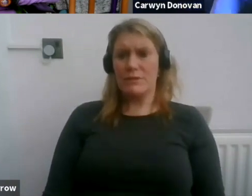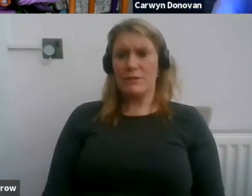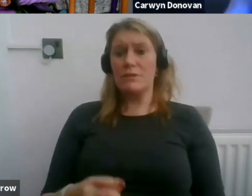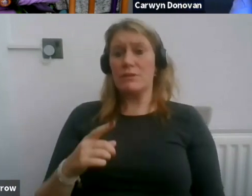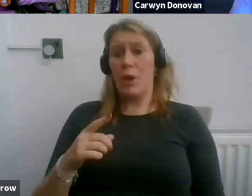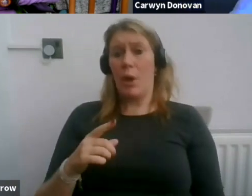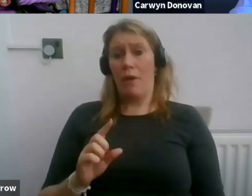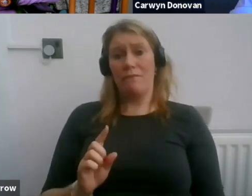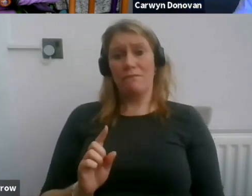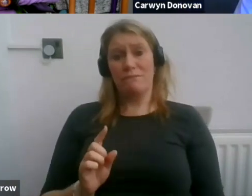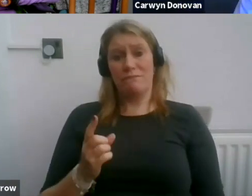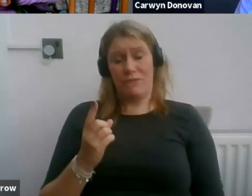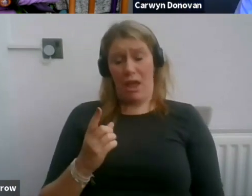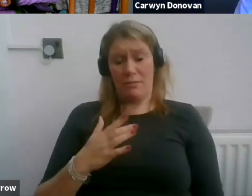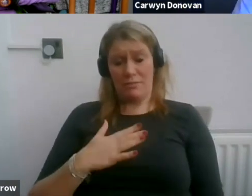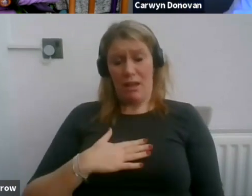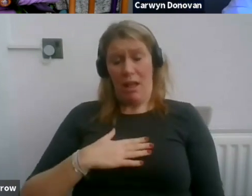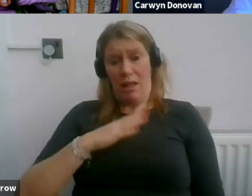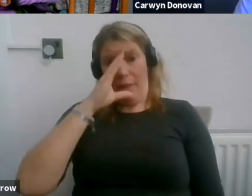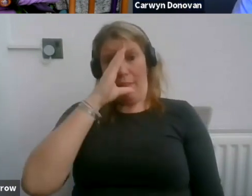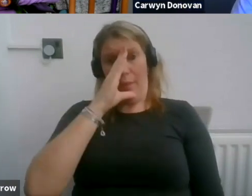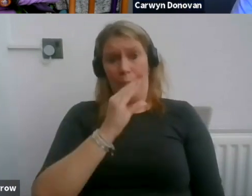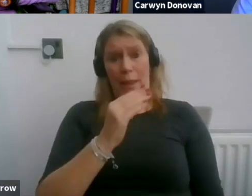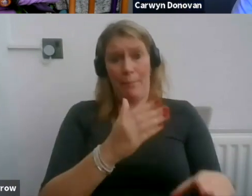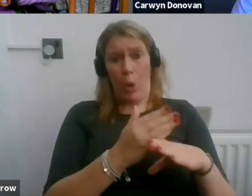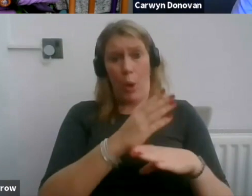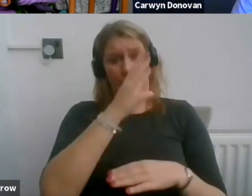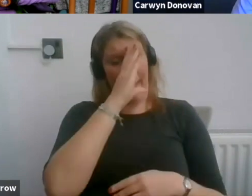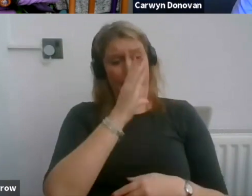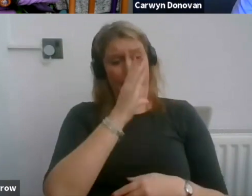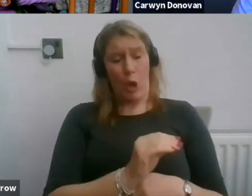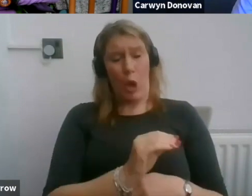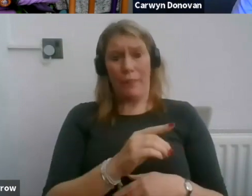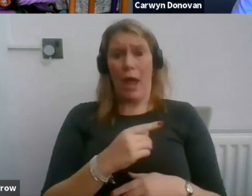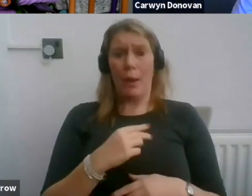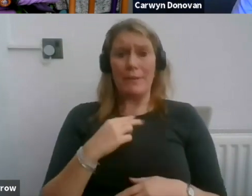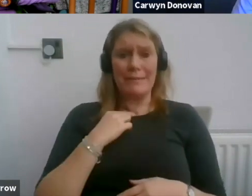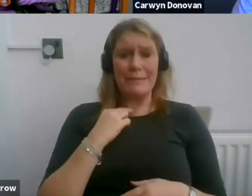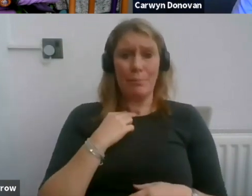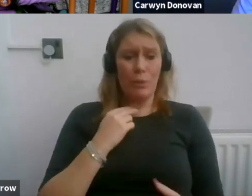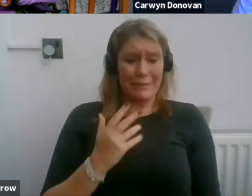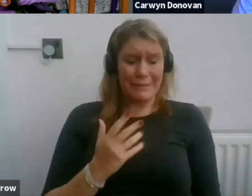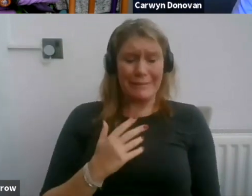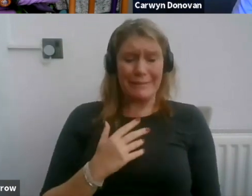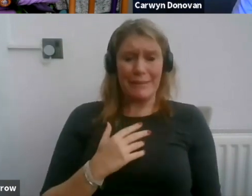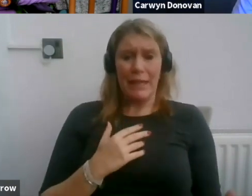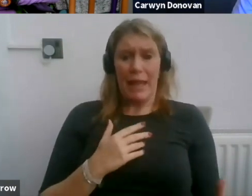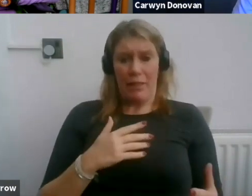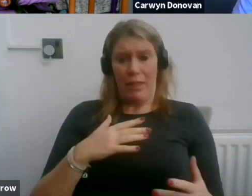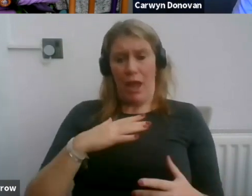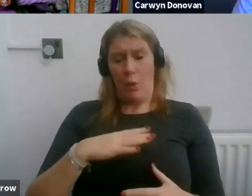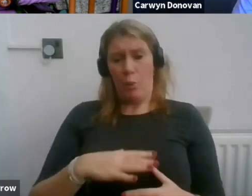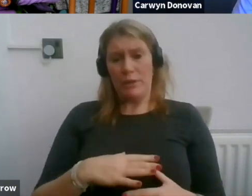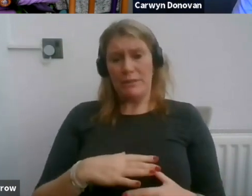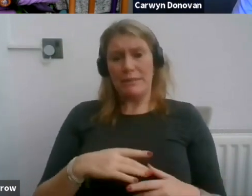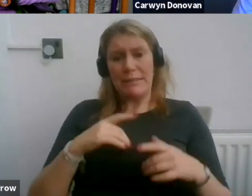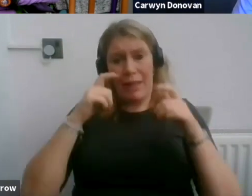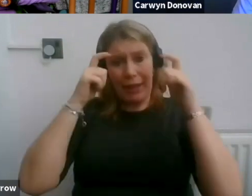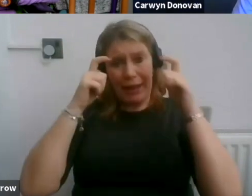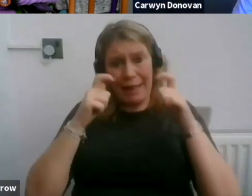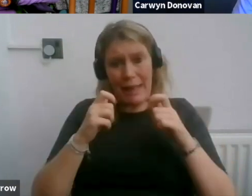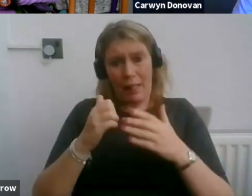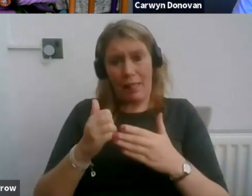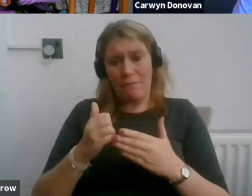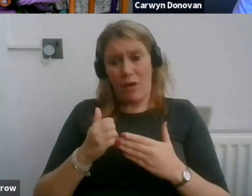disappointed that I was in that instance and that I was going to take the appropriate legal advice from